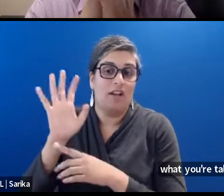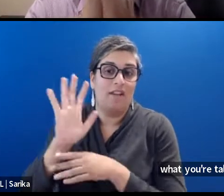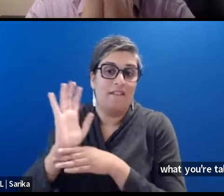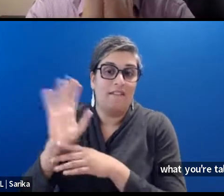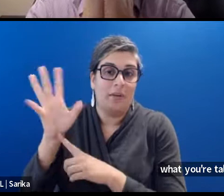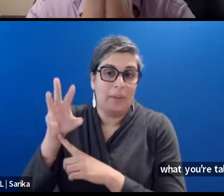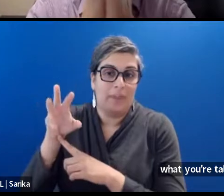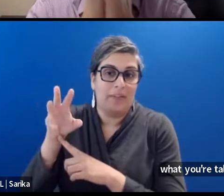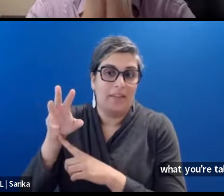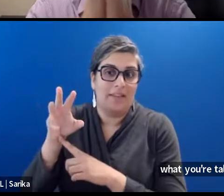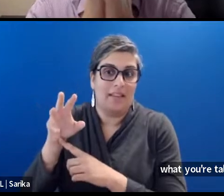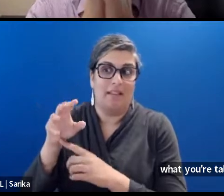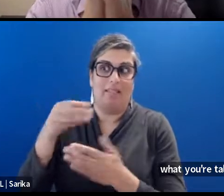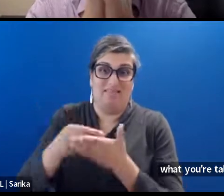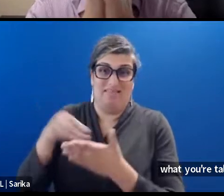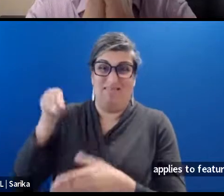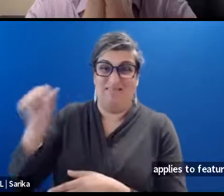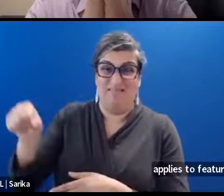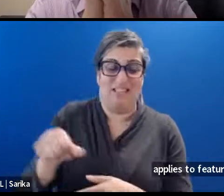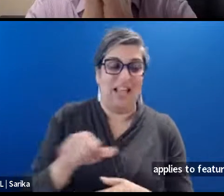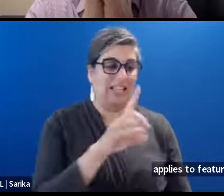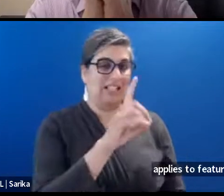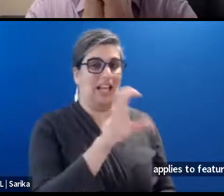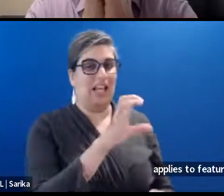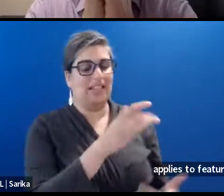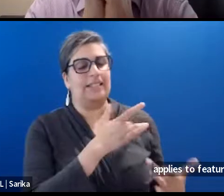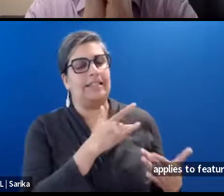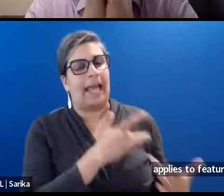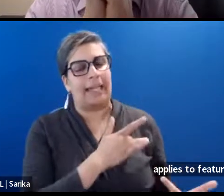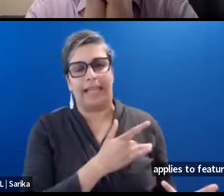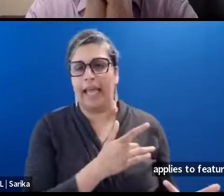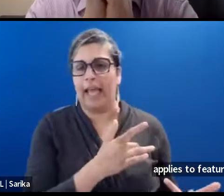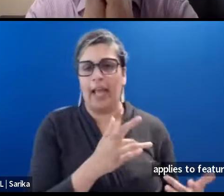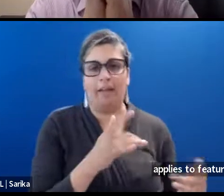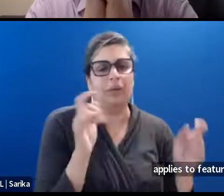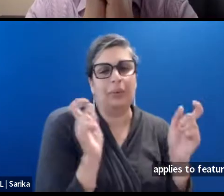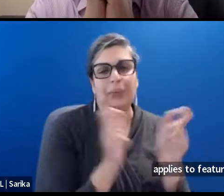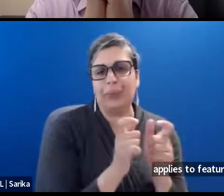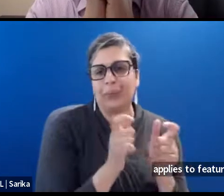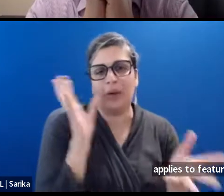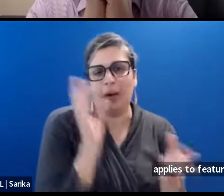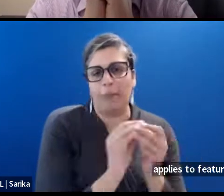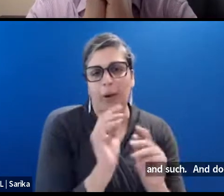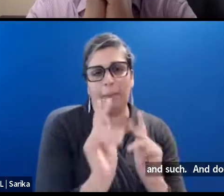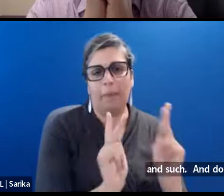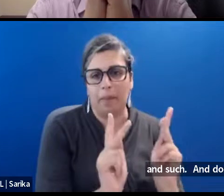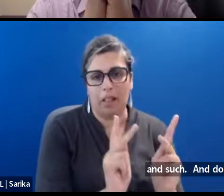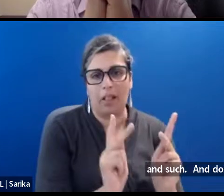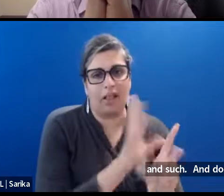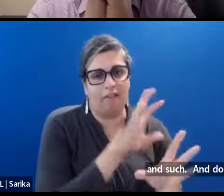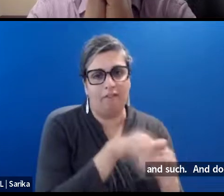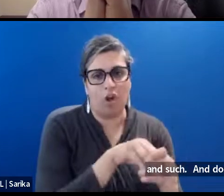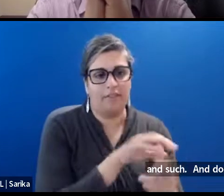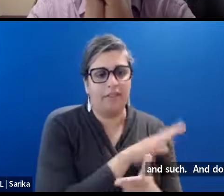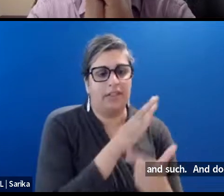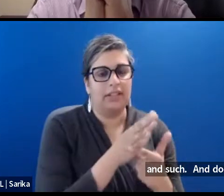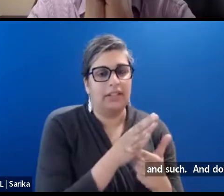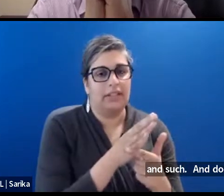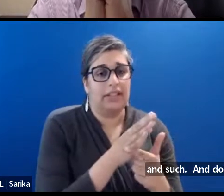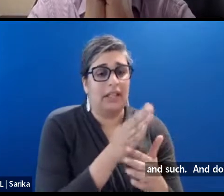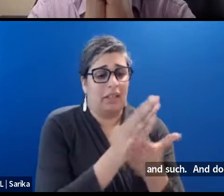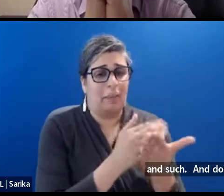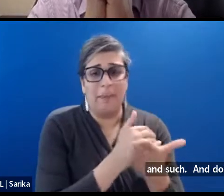And. Documentaries generally work with. Much smaller crew. And. much. Um. Smaller budget.